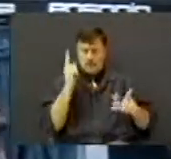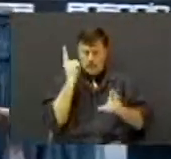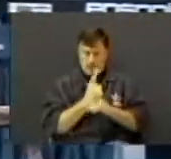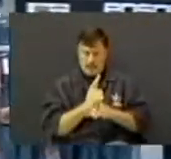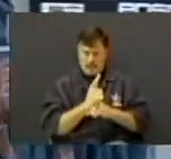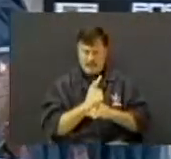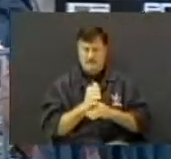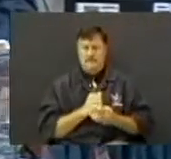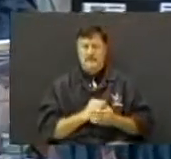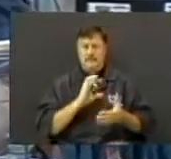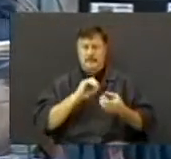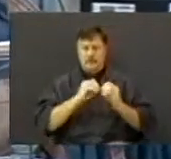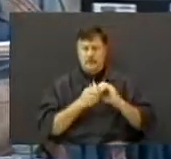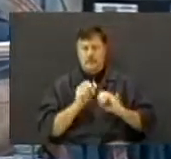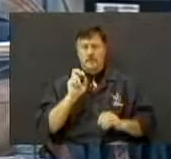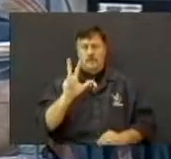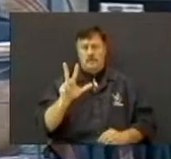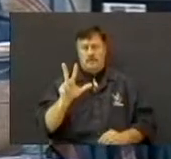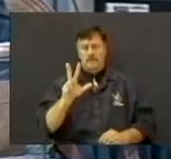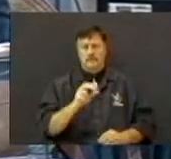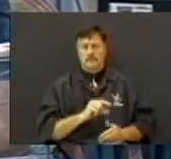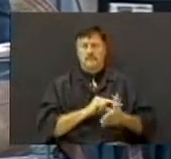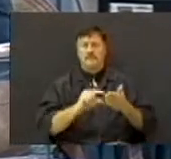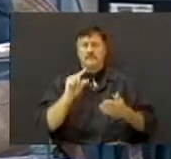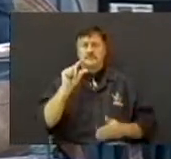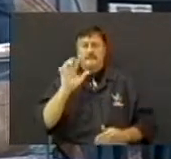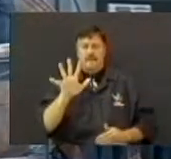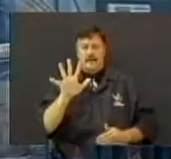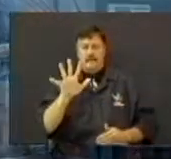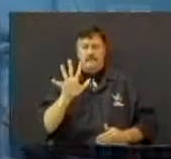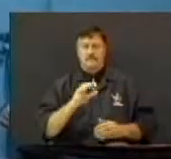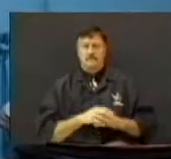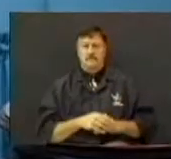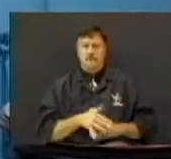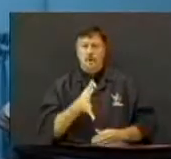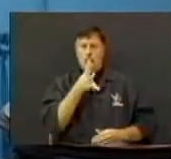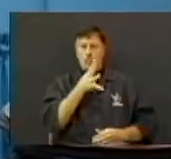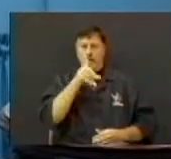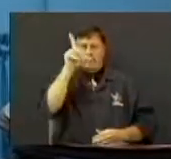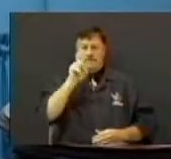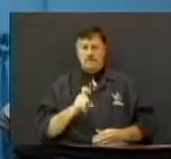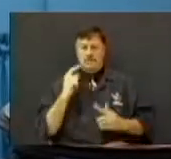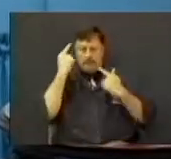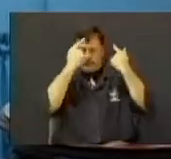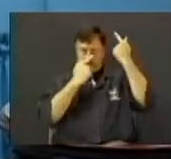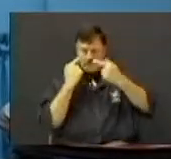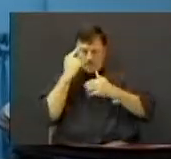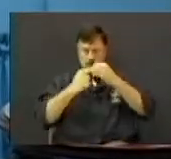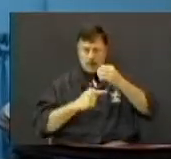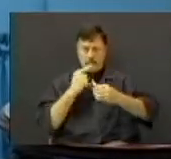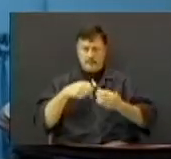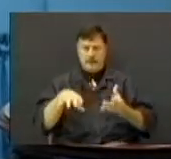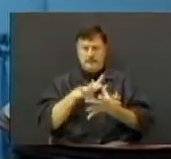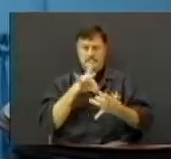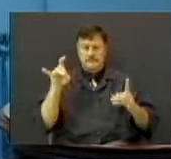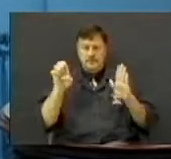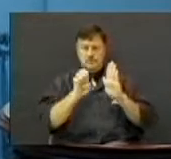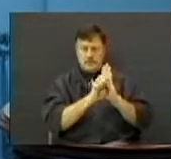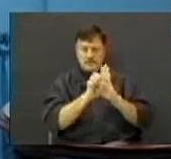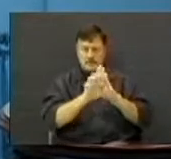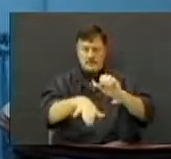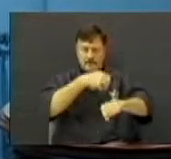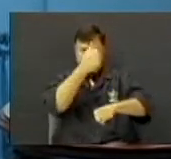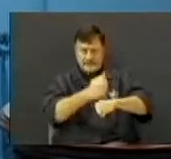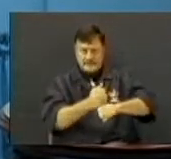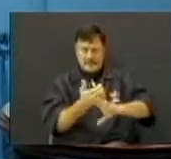Number three. In verse five. Mothers need to be concerned about the spiritual example they are setting